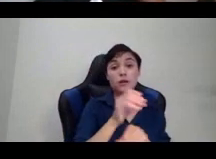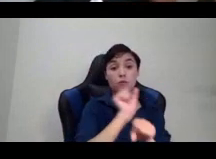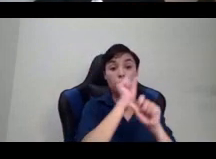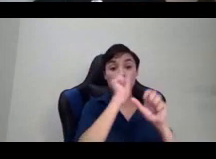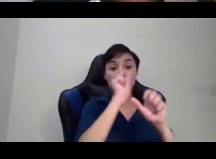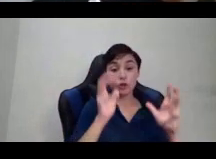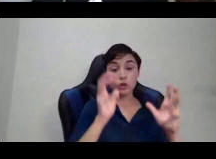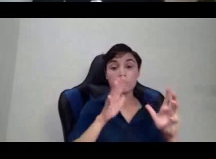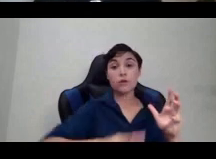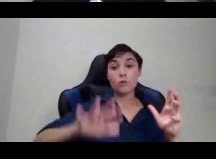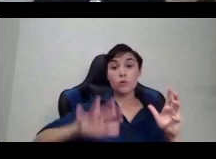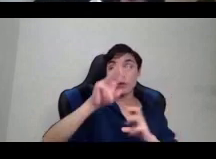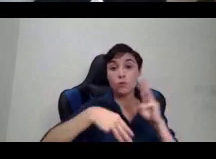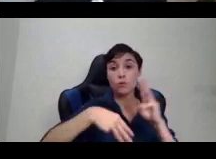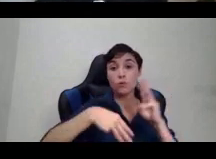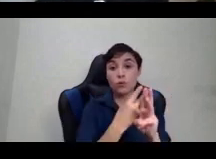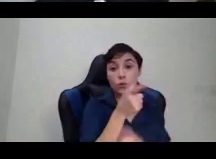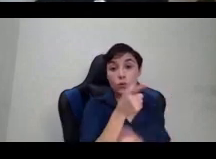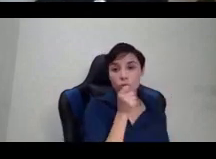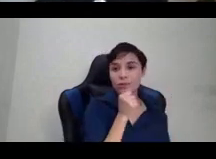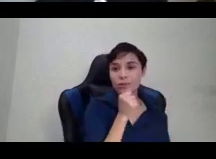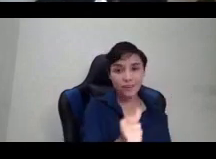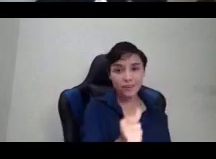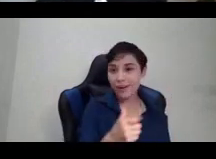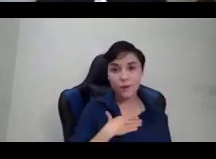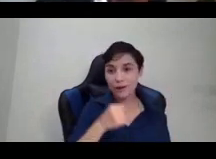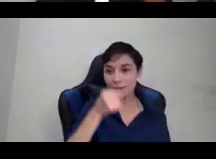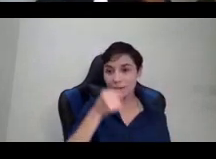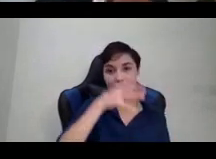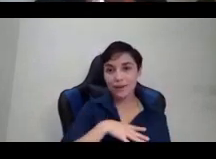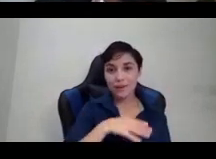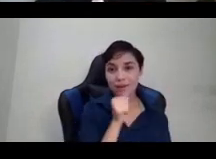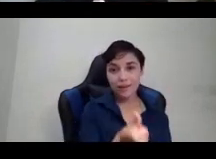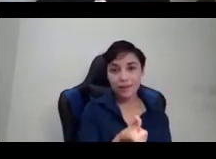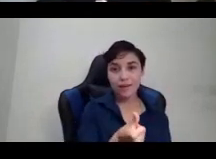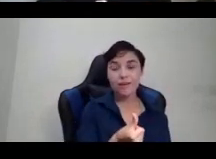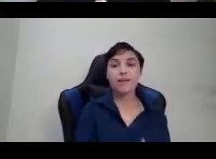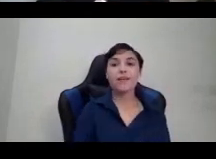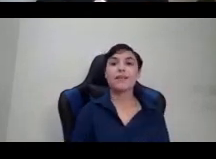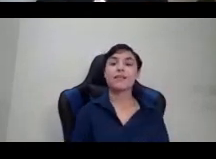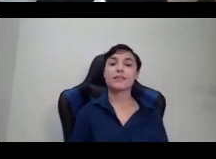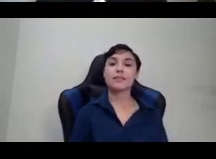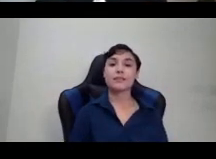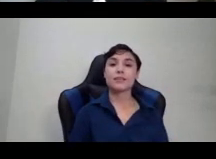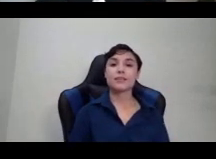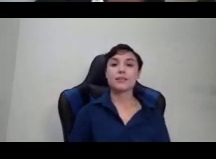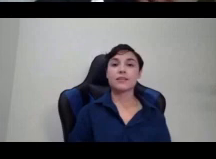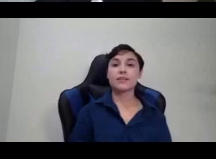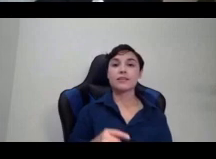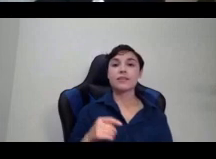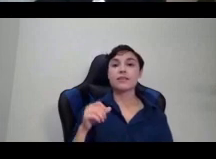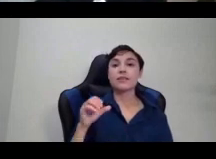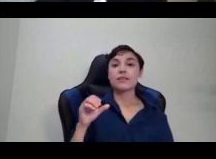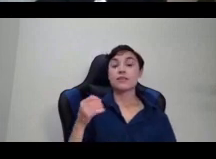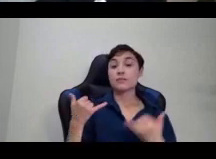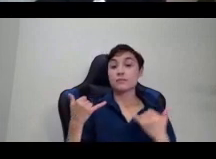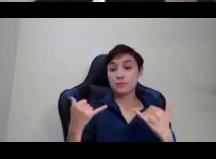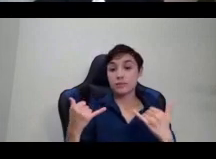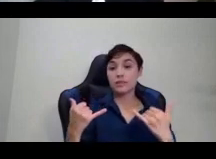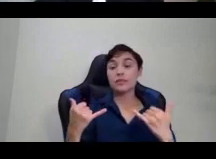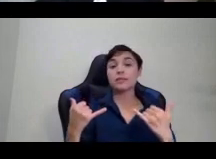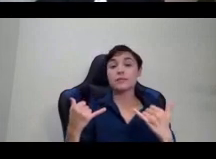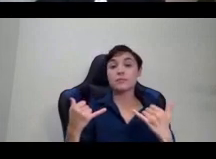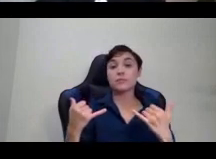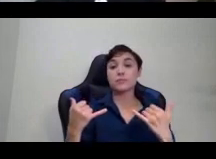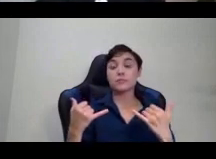in the United States were acting. And in fact, at the point that the Combahee River Collective was organizing and today, the majority